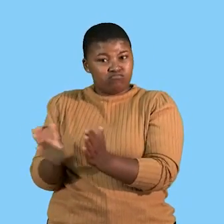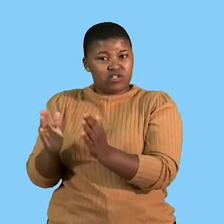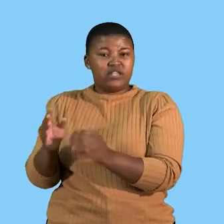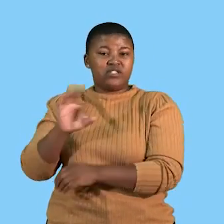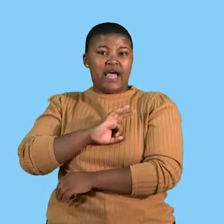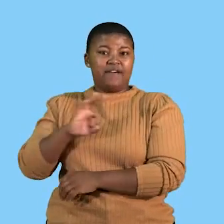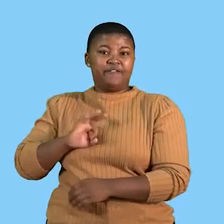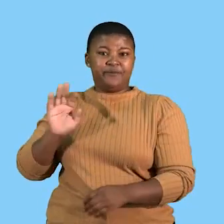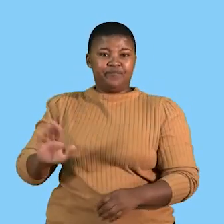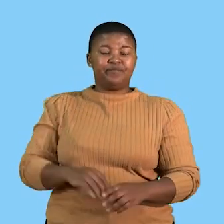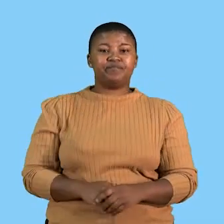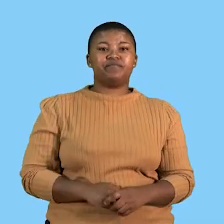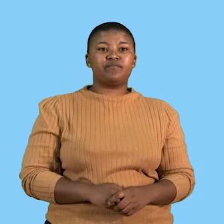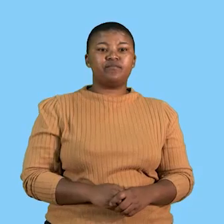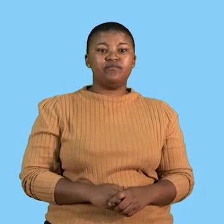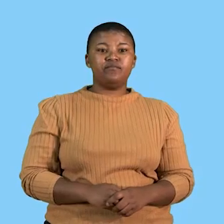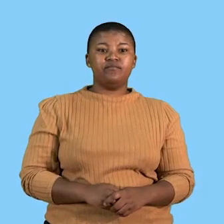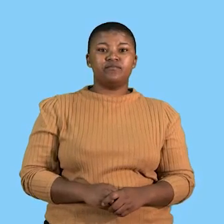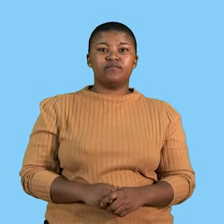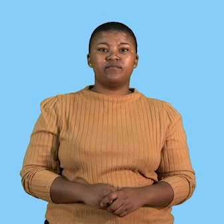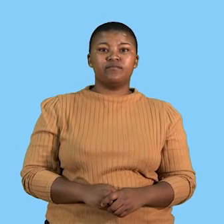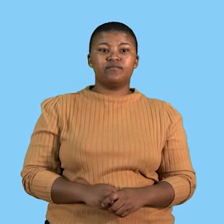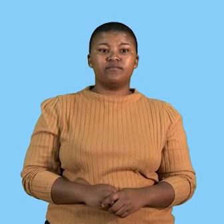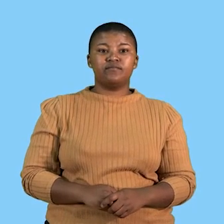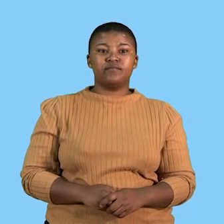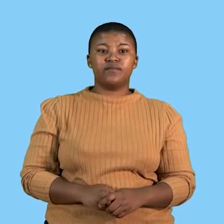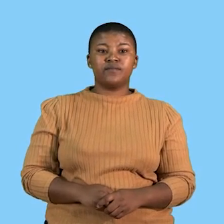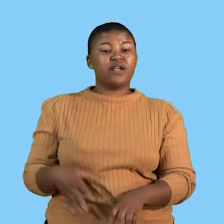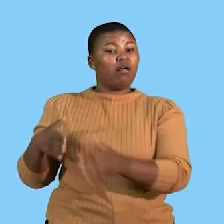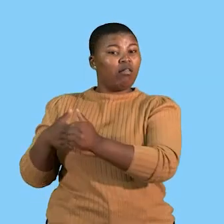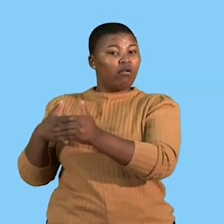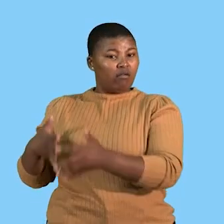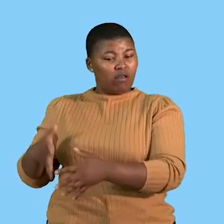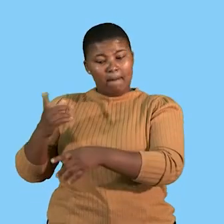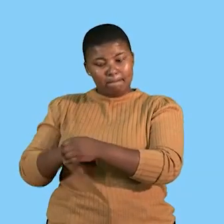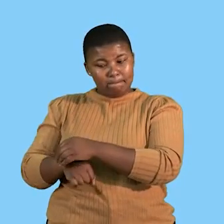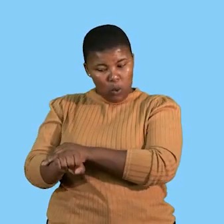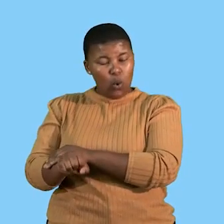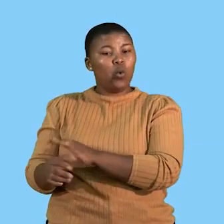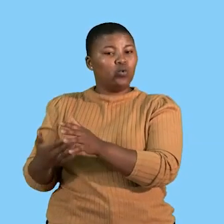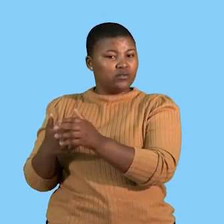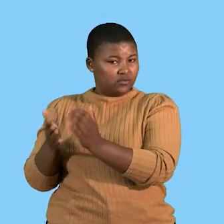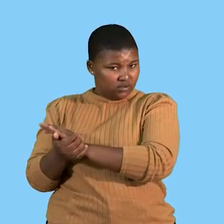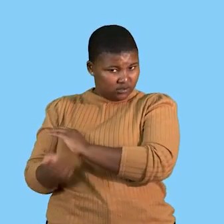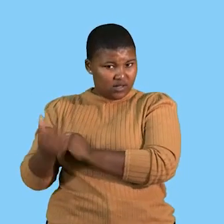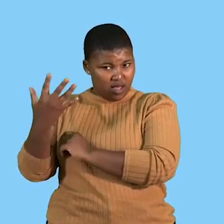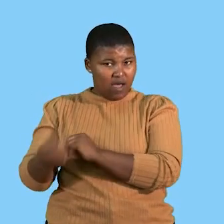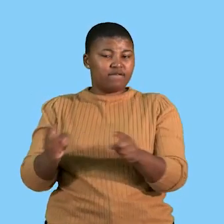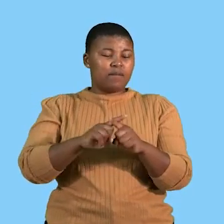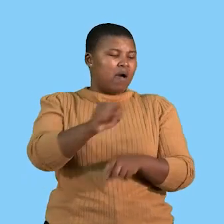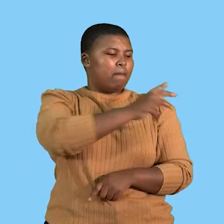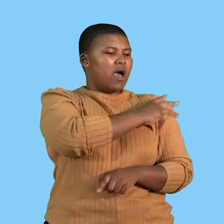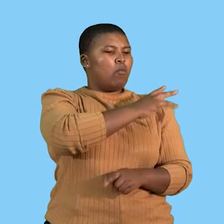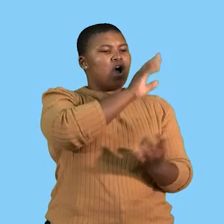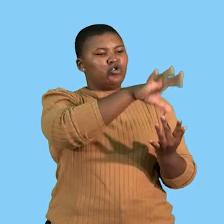And lastly we state leadership, usually leaders are born with the skills and of course management